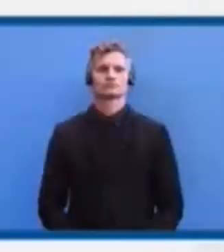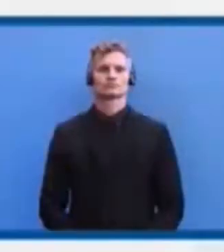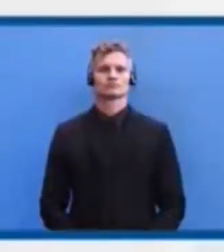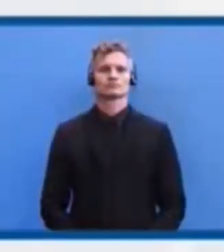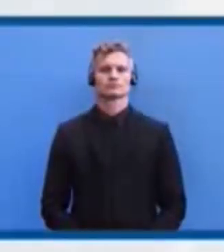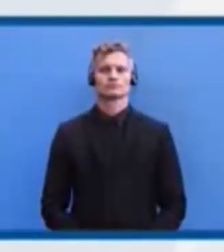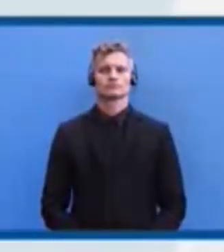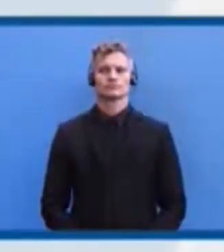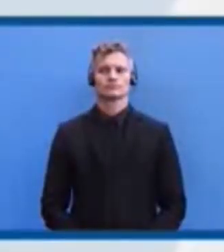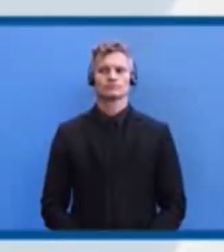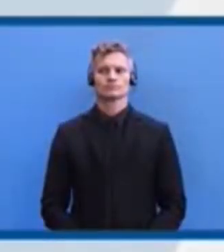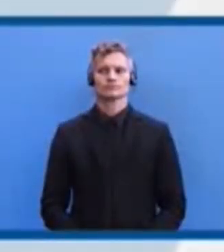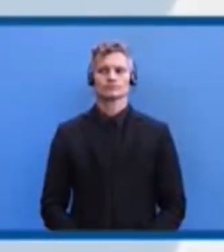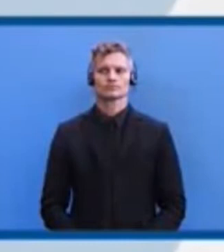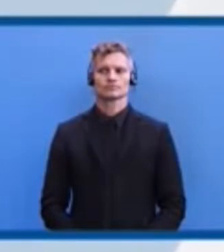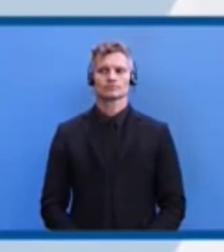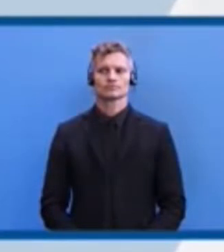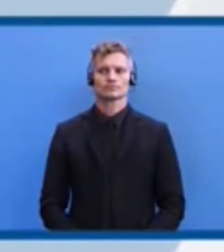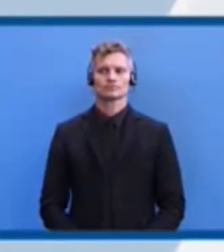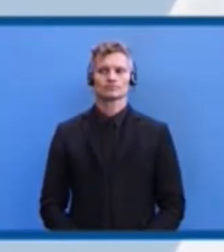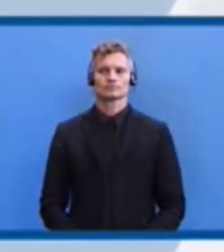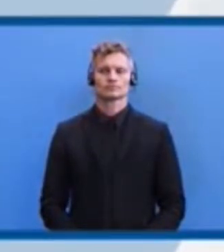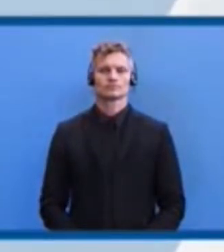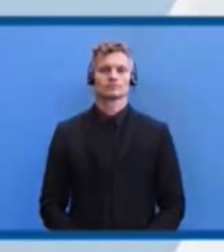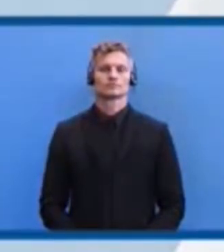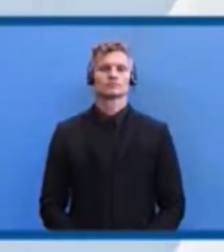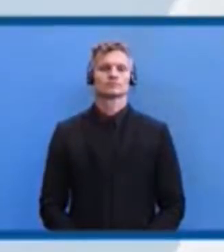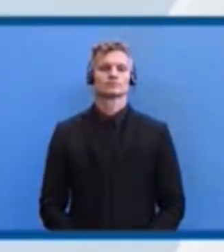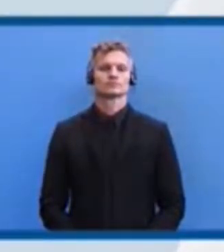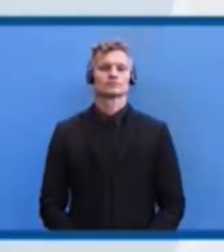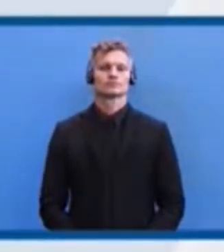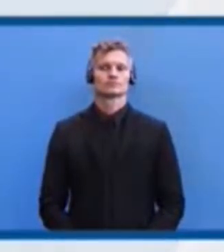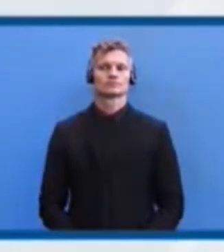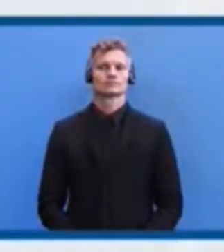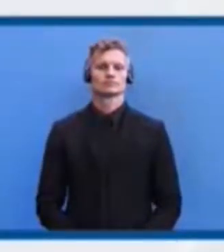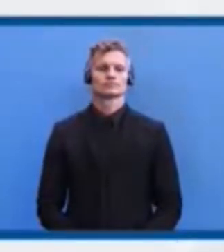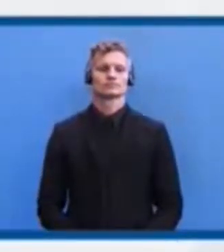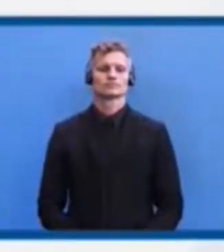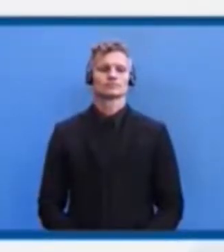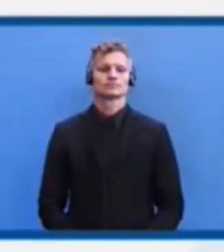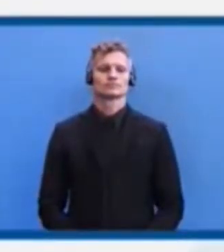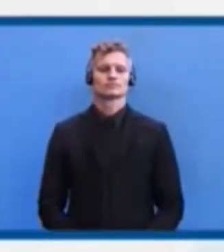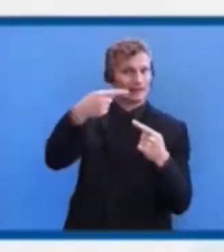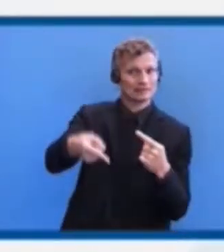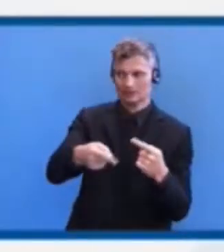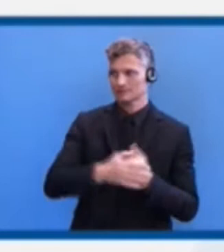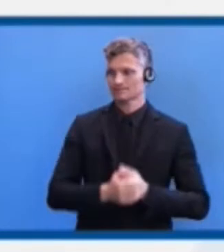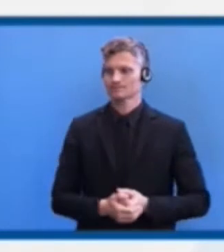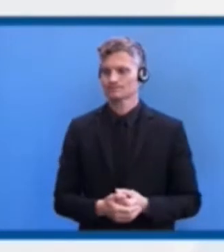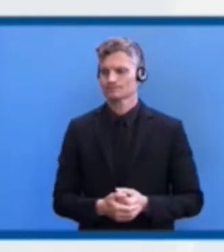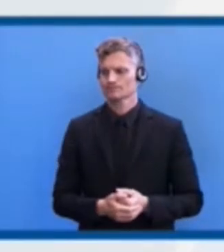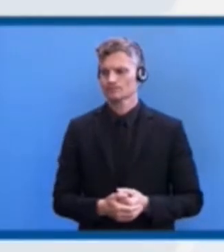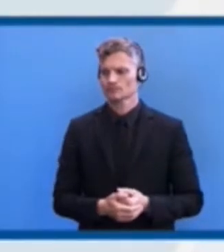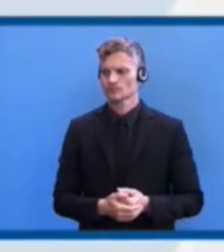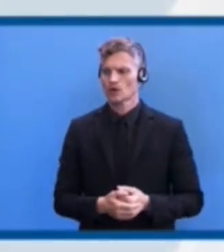vulnerable groups like women and persons living with disabilities in disaster risk reduction programs. We need to